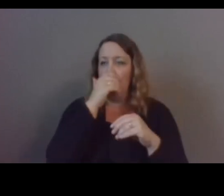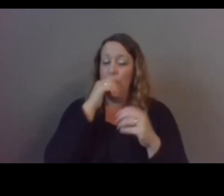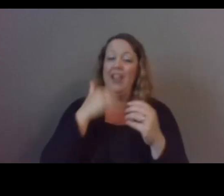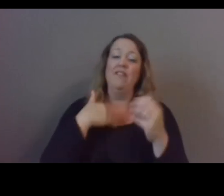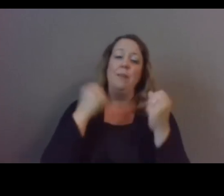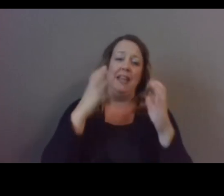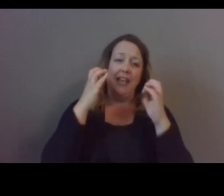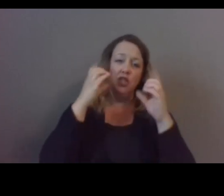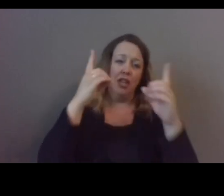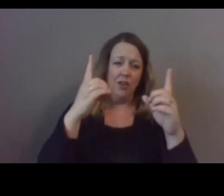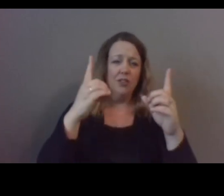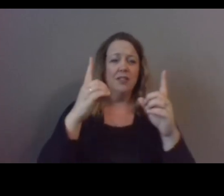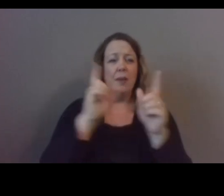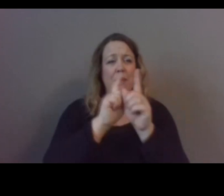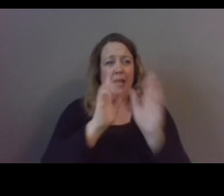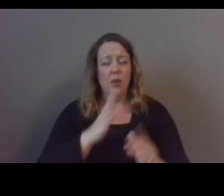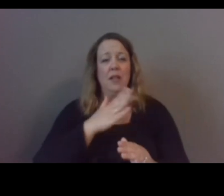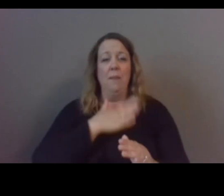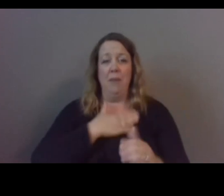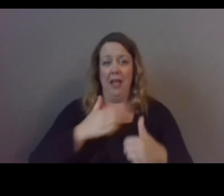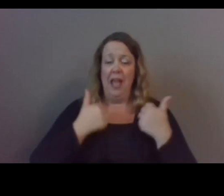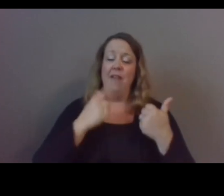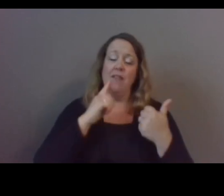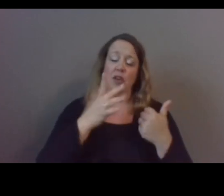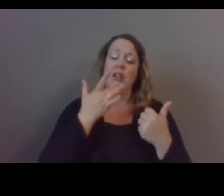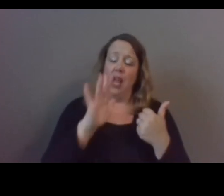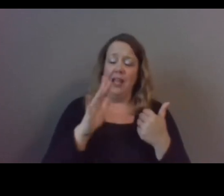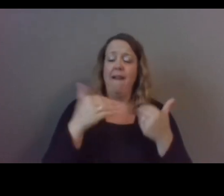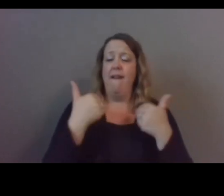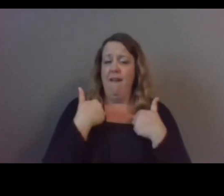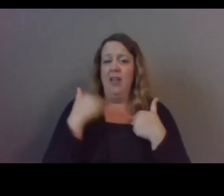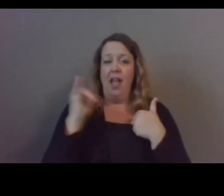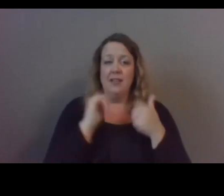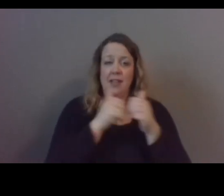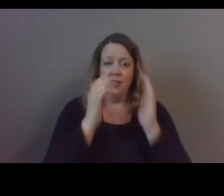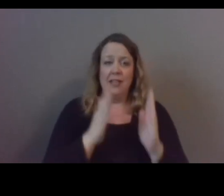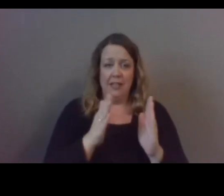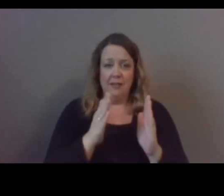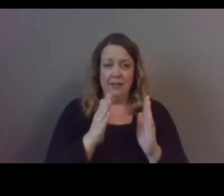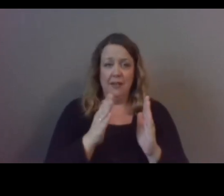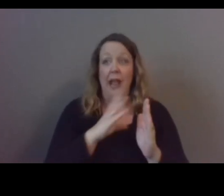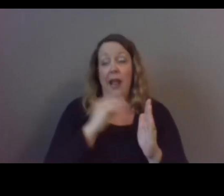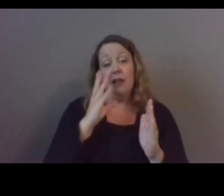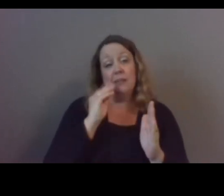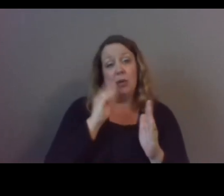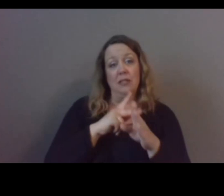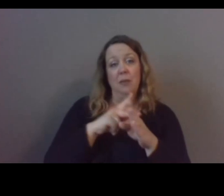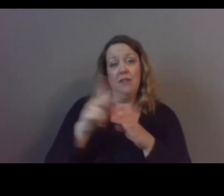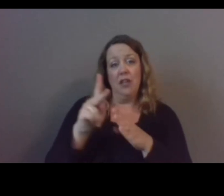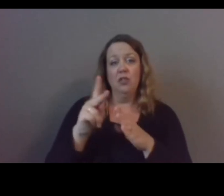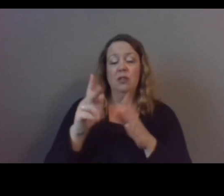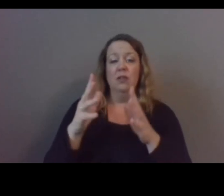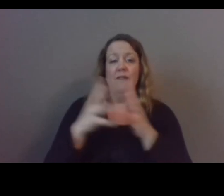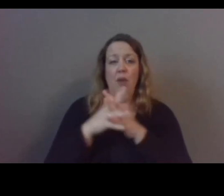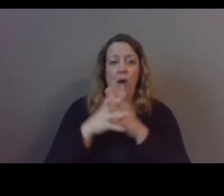in my life that i'm very fortunate to have had as an athlete and had some experience as a professional football player so